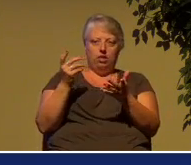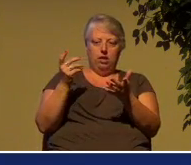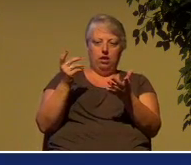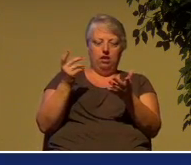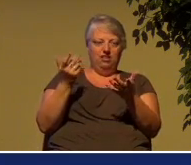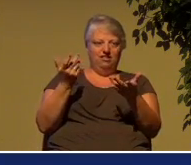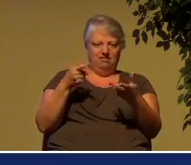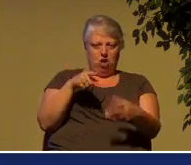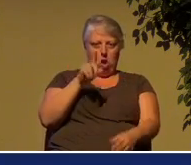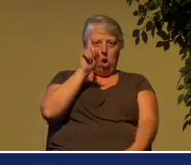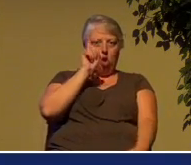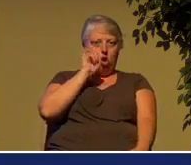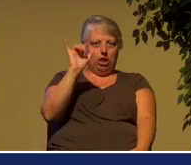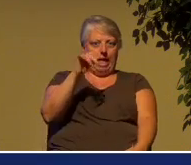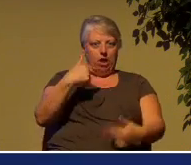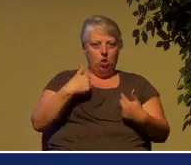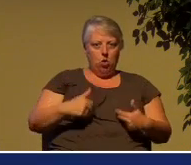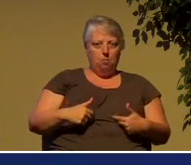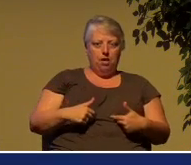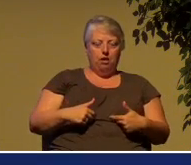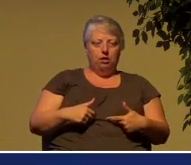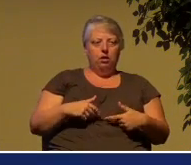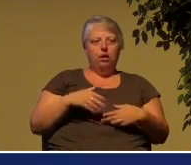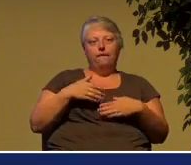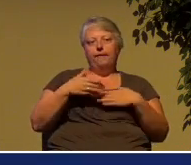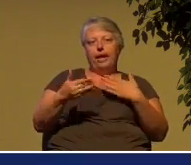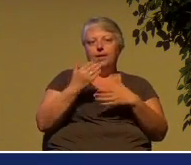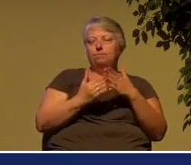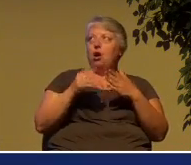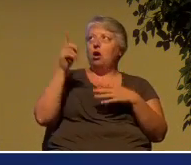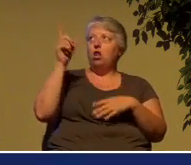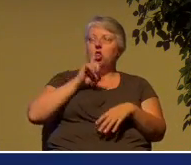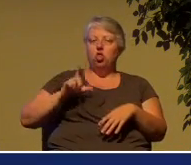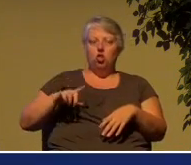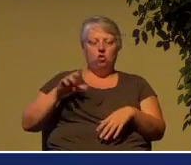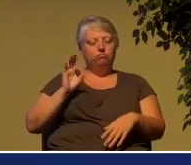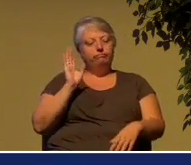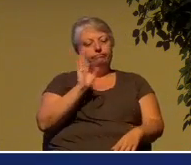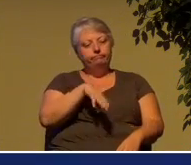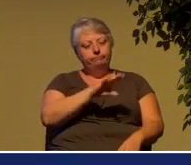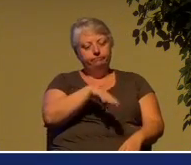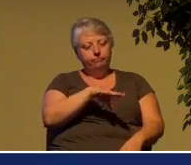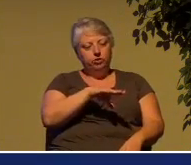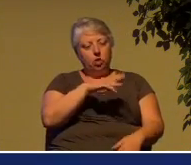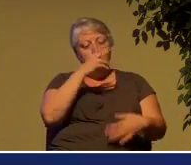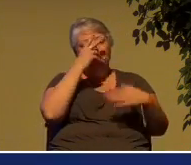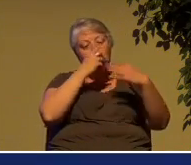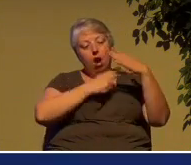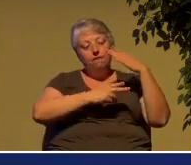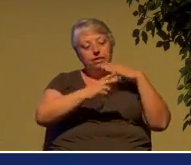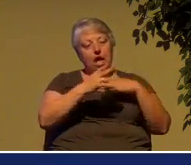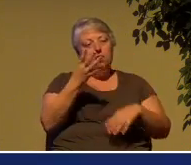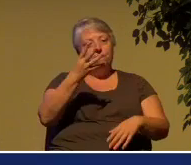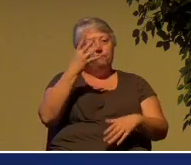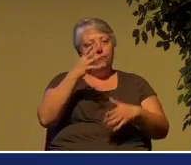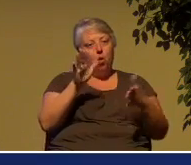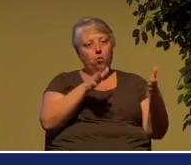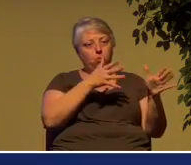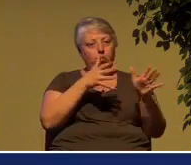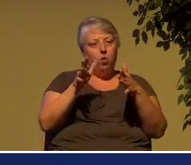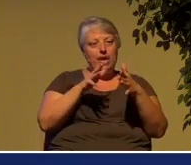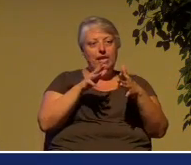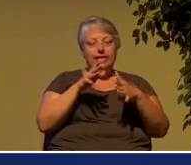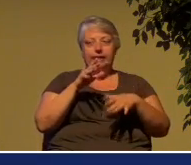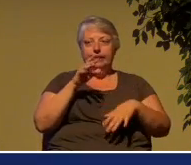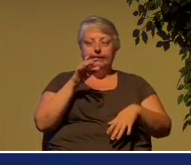says, prophesy to the winds, the four winds of the earth. Tell the breath to enter